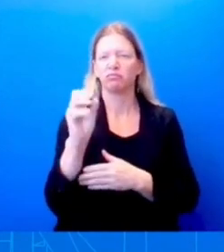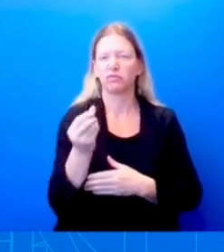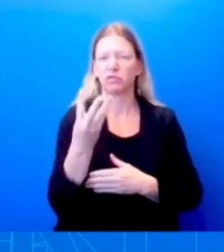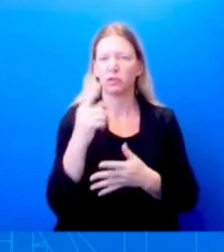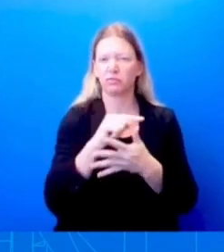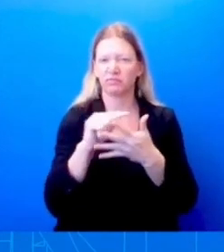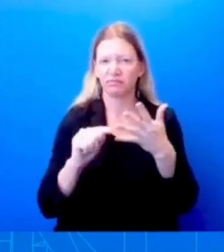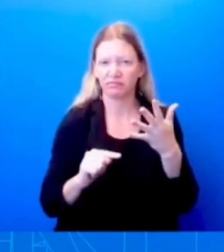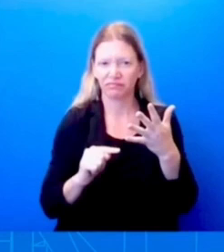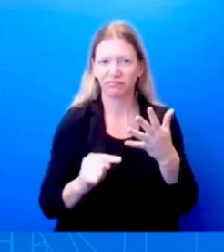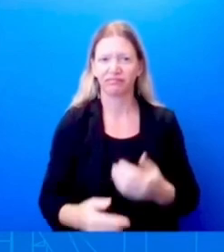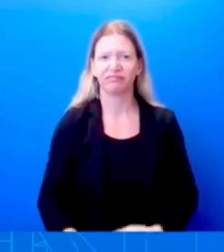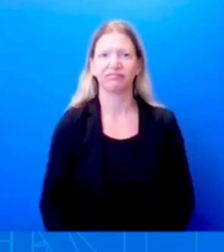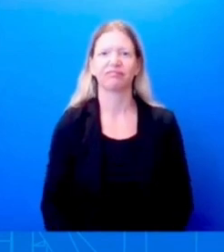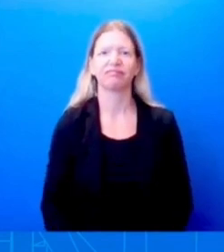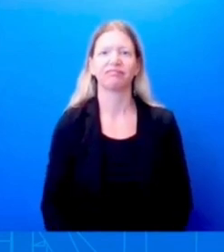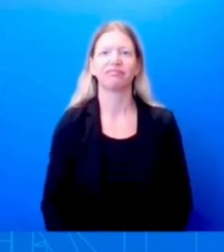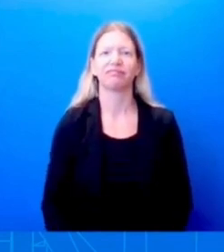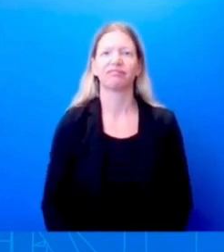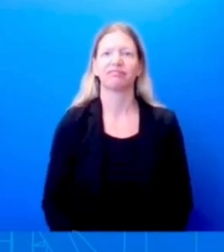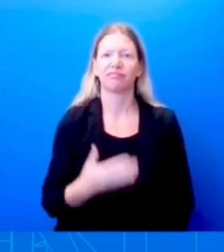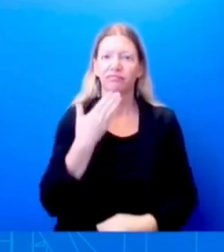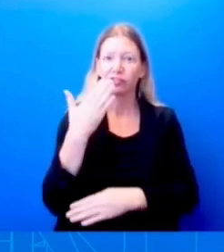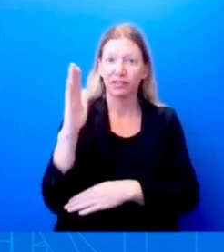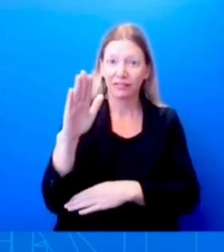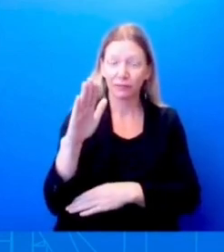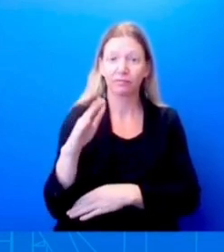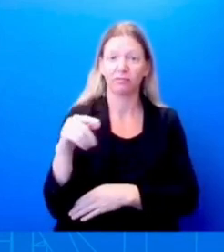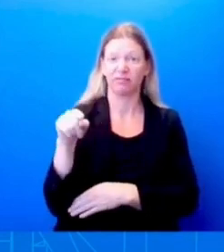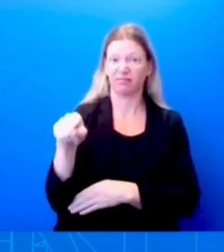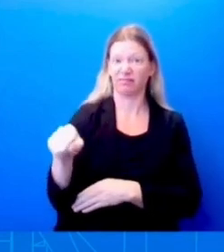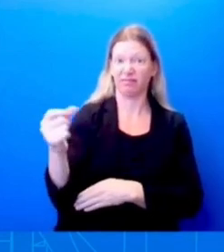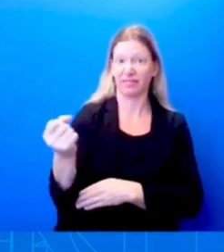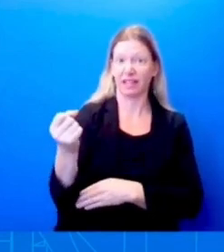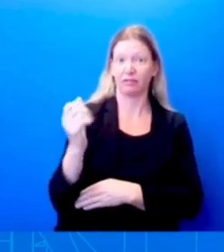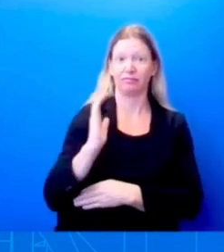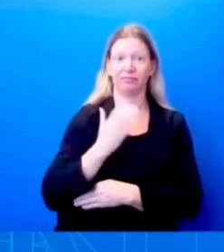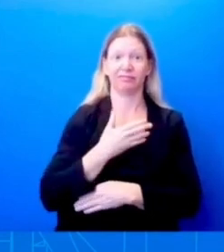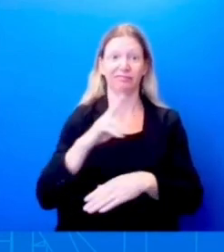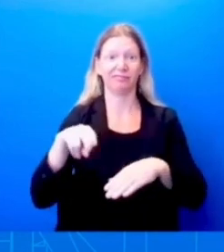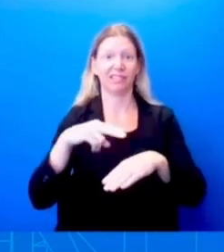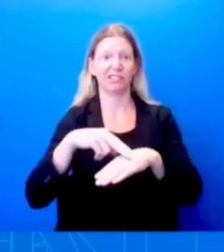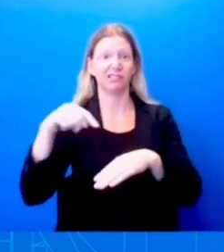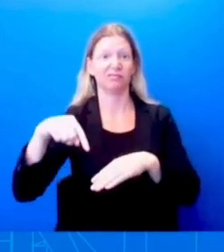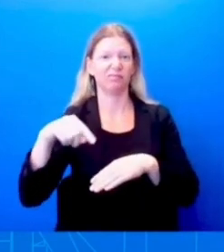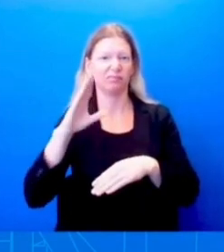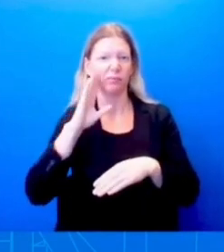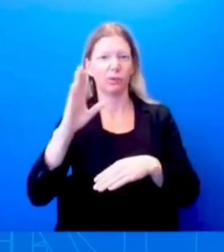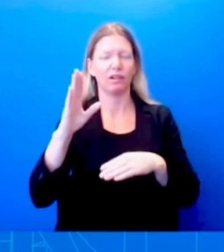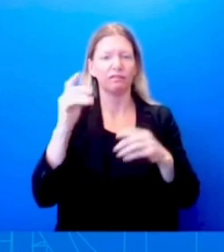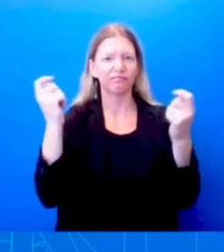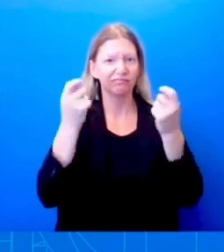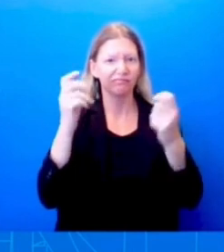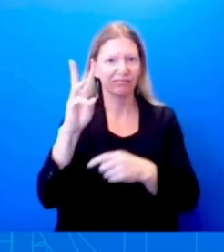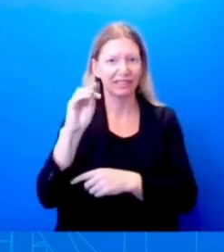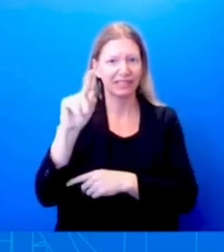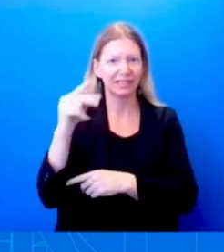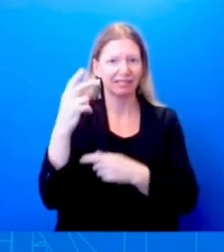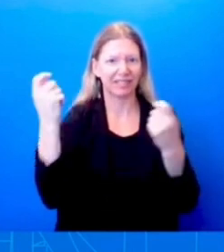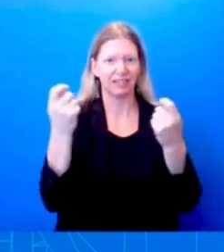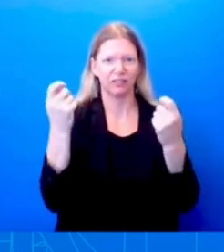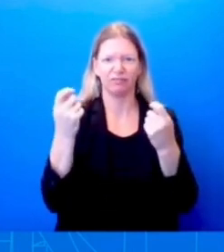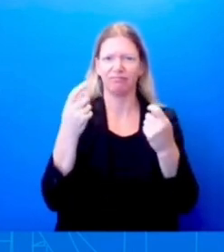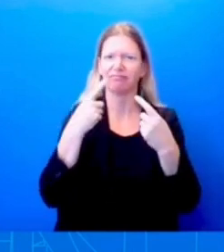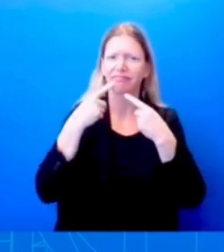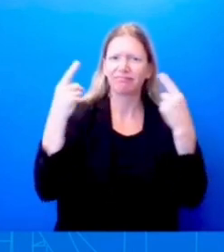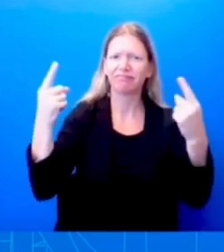This Saturday, our nation marked the 60th anniversary of the March on Washington, a seminal moment in our history and in our work towards